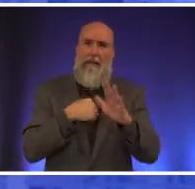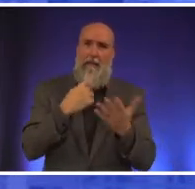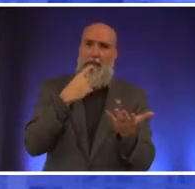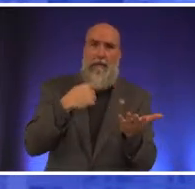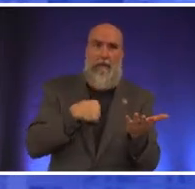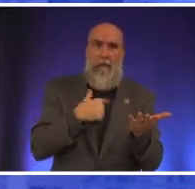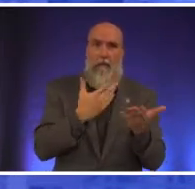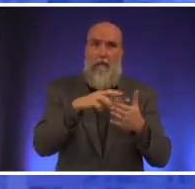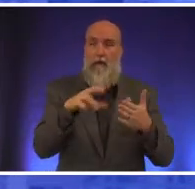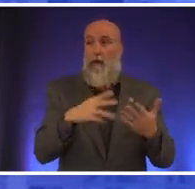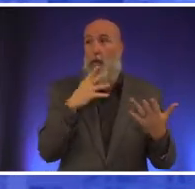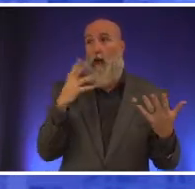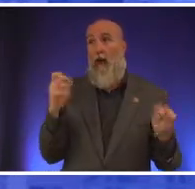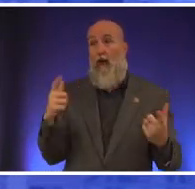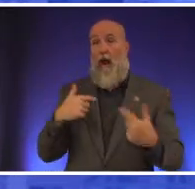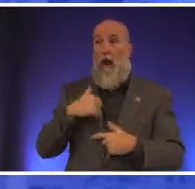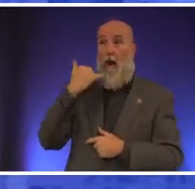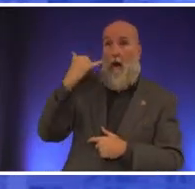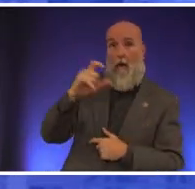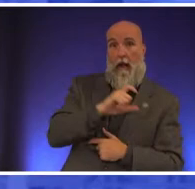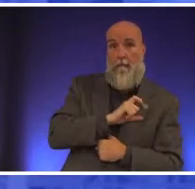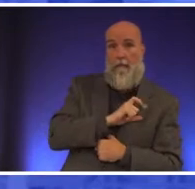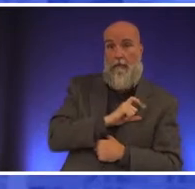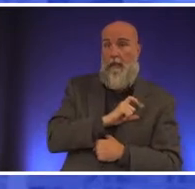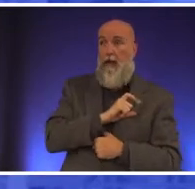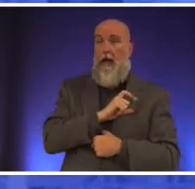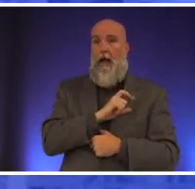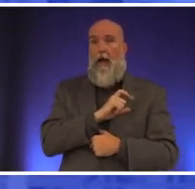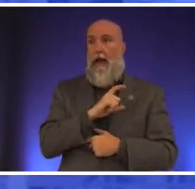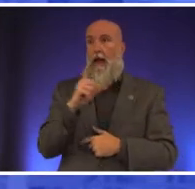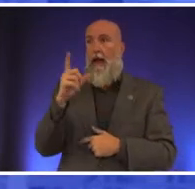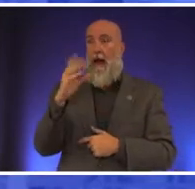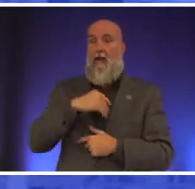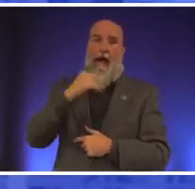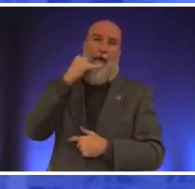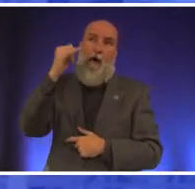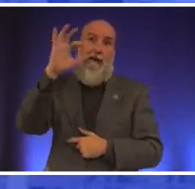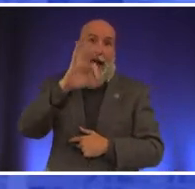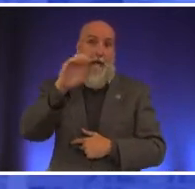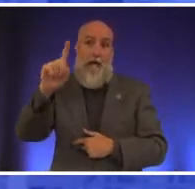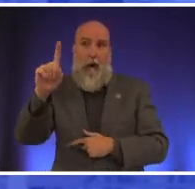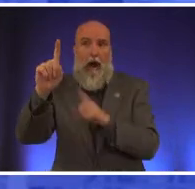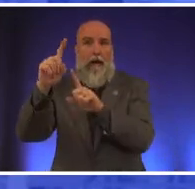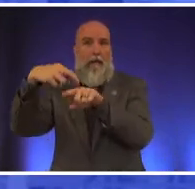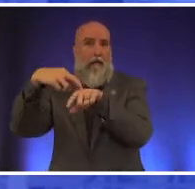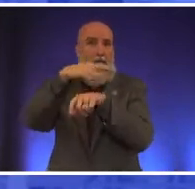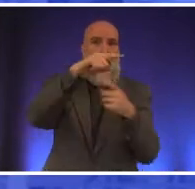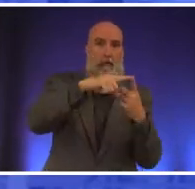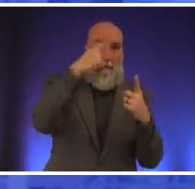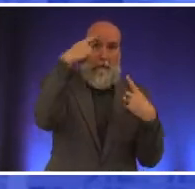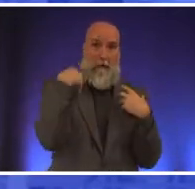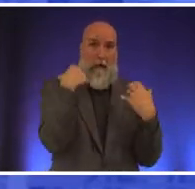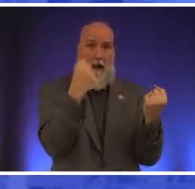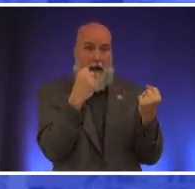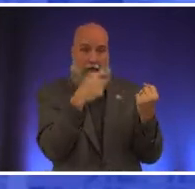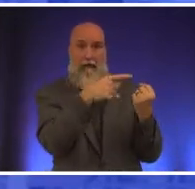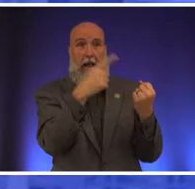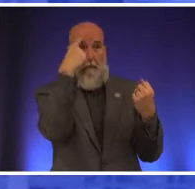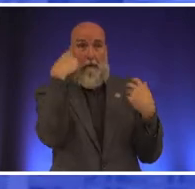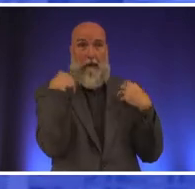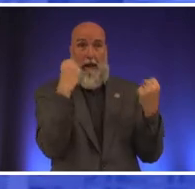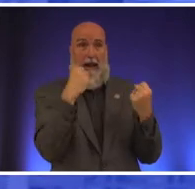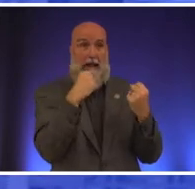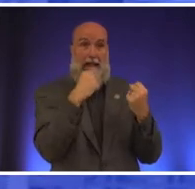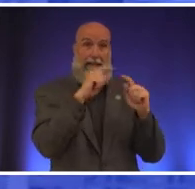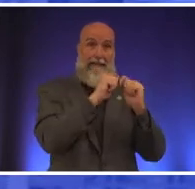it played out and she said well i called the cops uh i got i called 9-1-1 and i got relayed to the mental health support a mental health team and